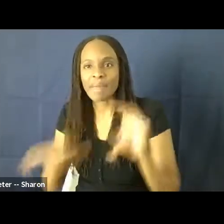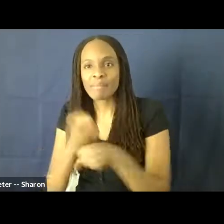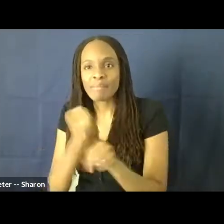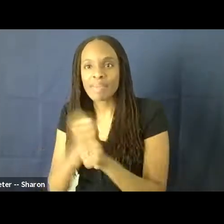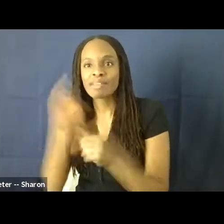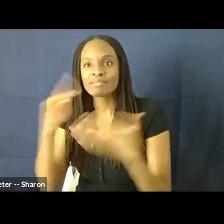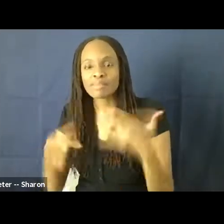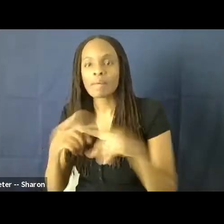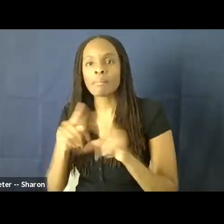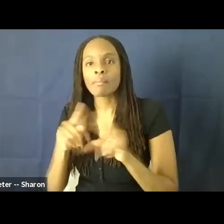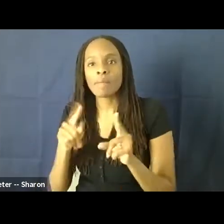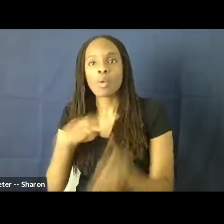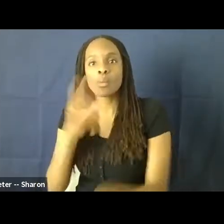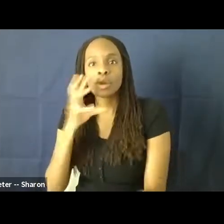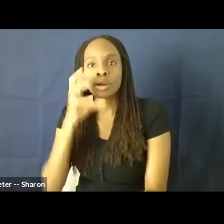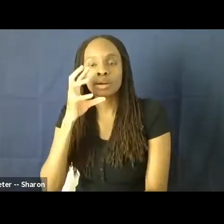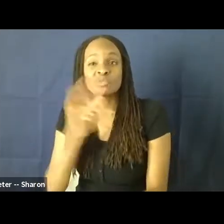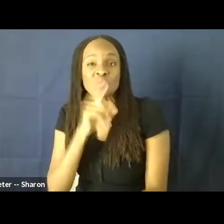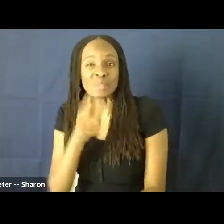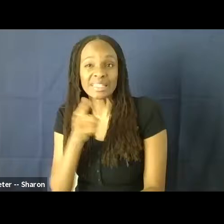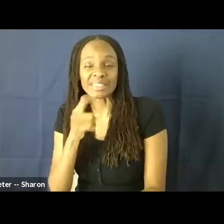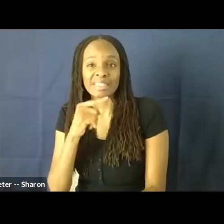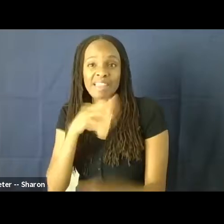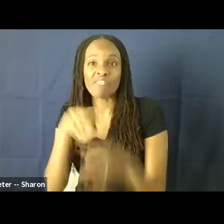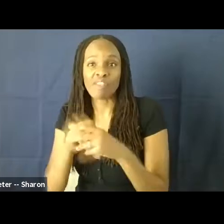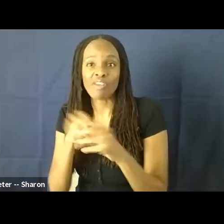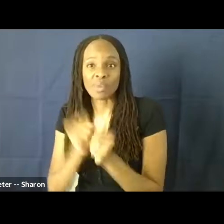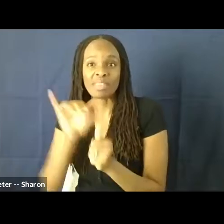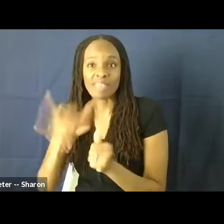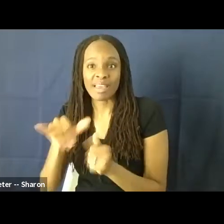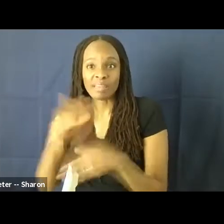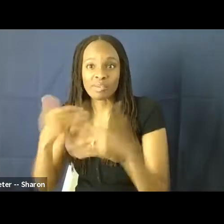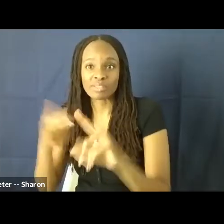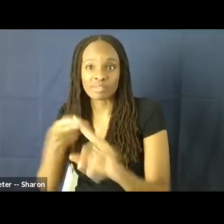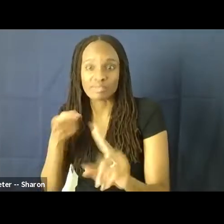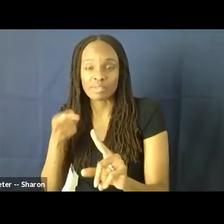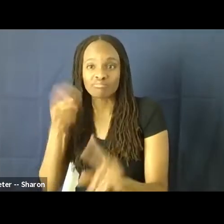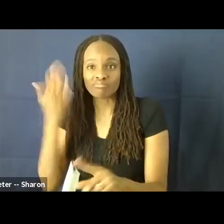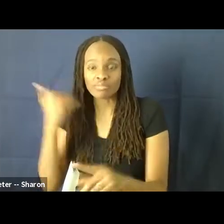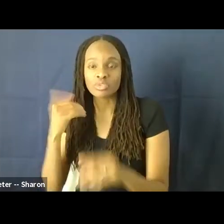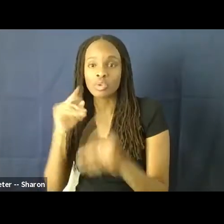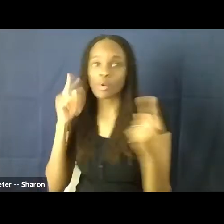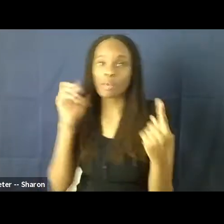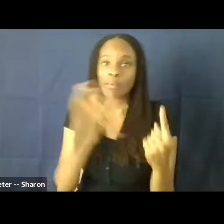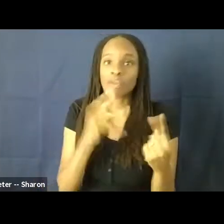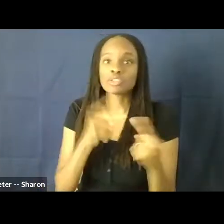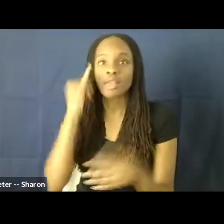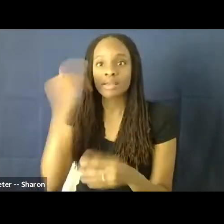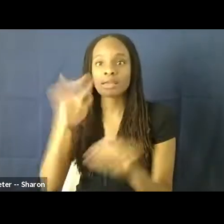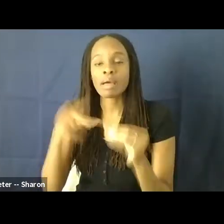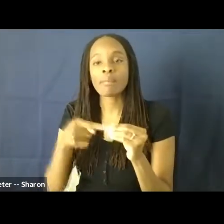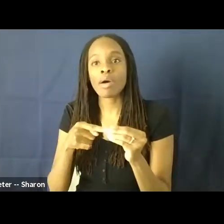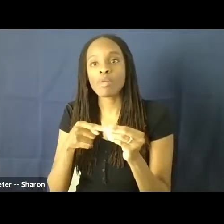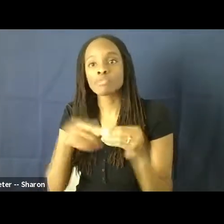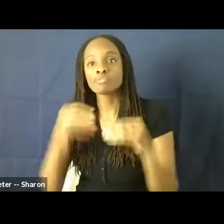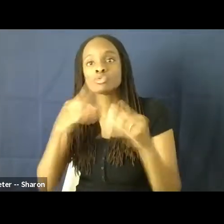continuing to participate in this long legacy. So going back to the idea that the stories we tell are the stories that sell, if the